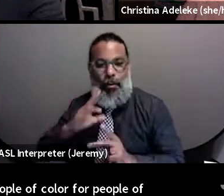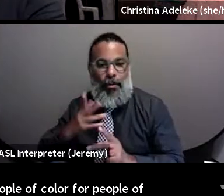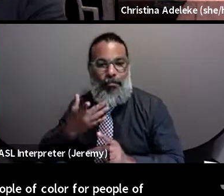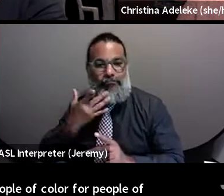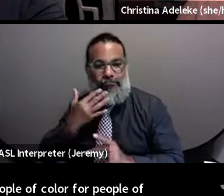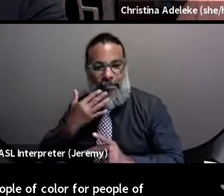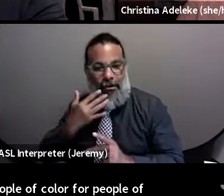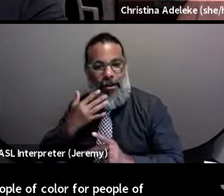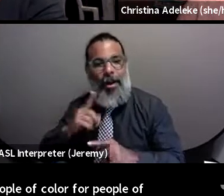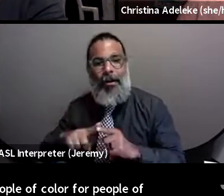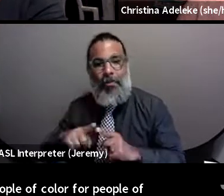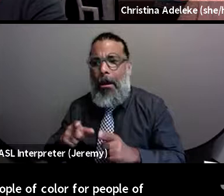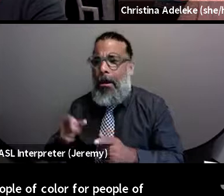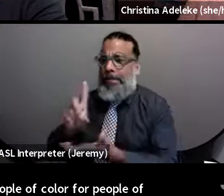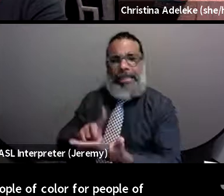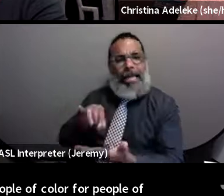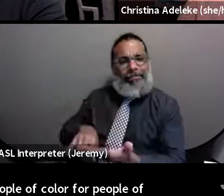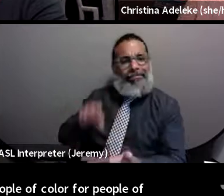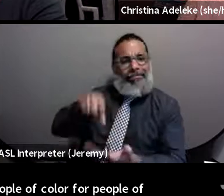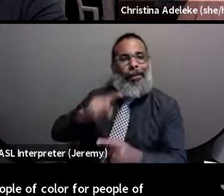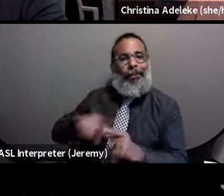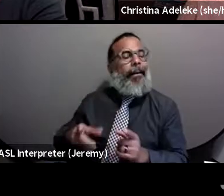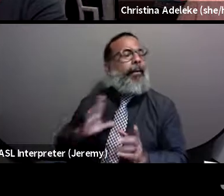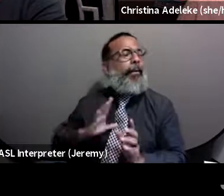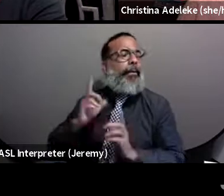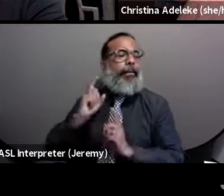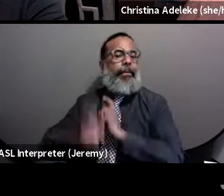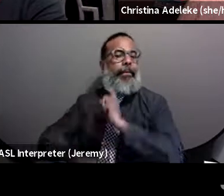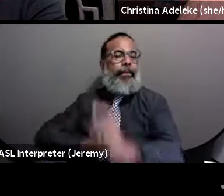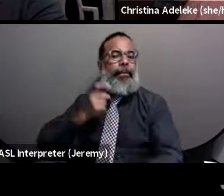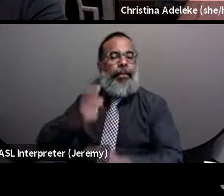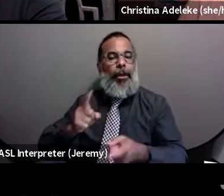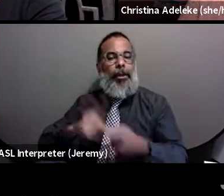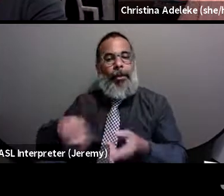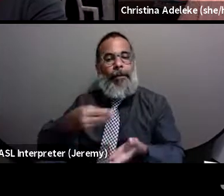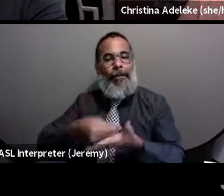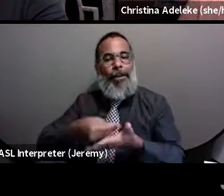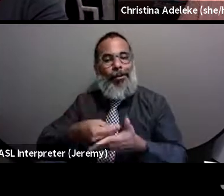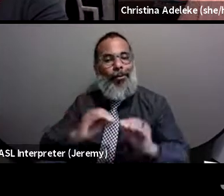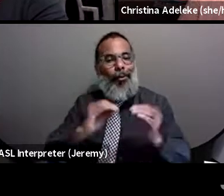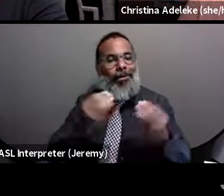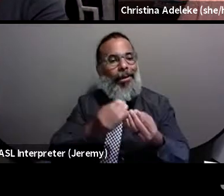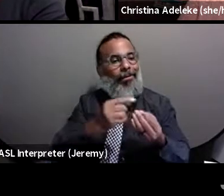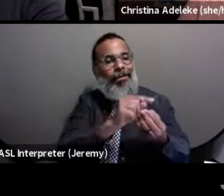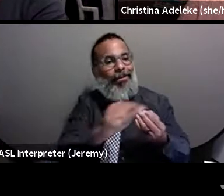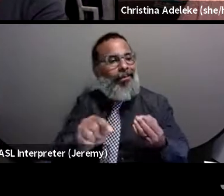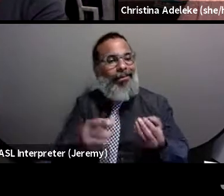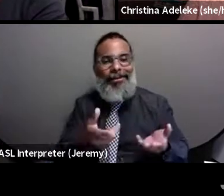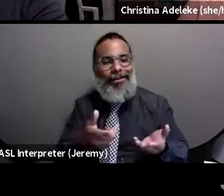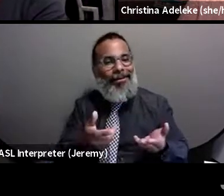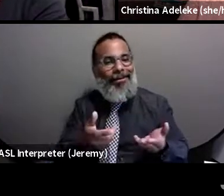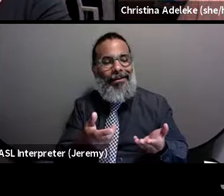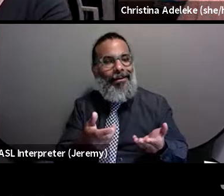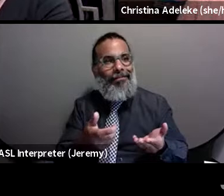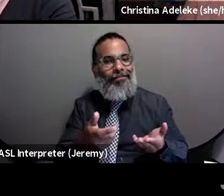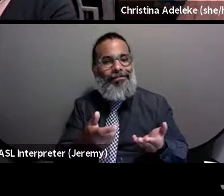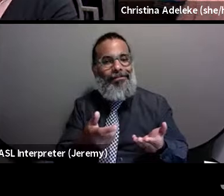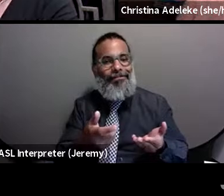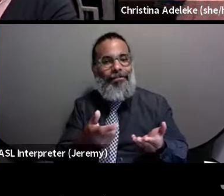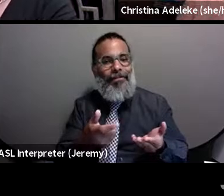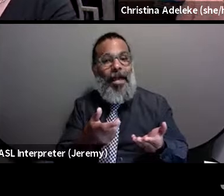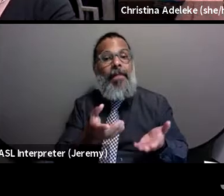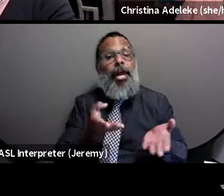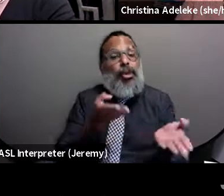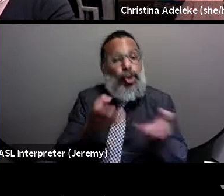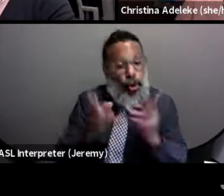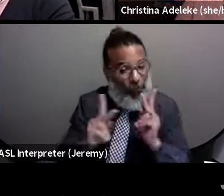but it has changed to just give part of those money to organizations that, you know, serve people